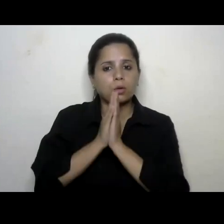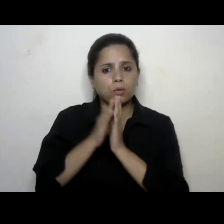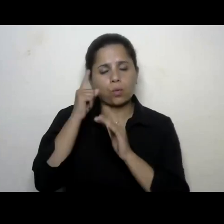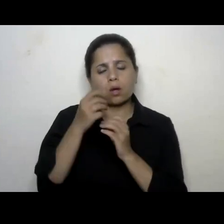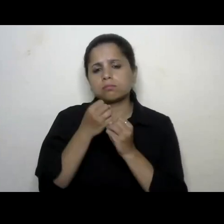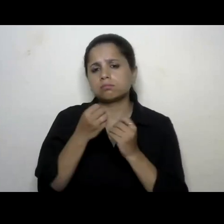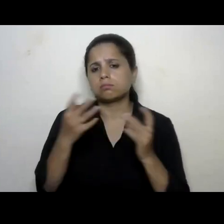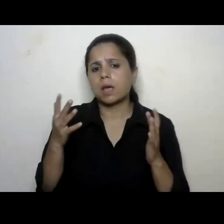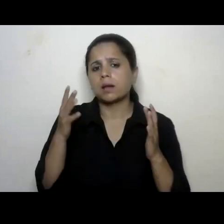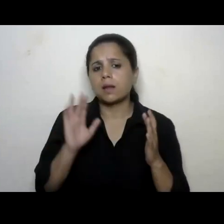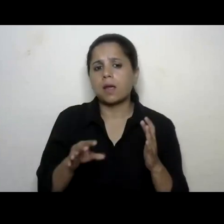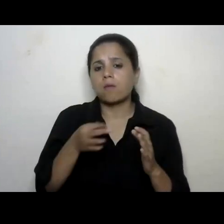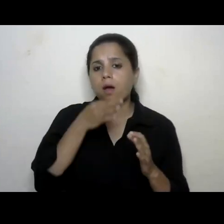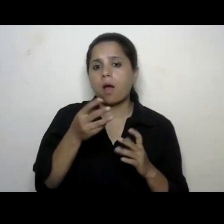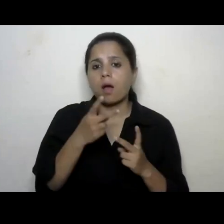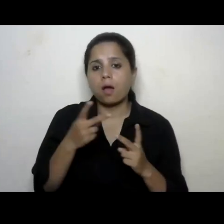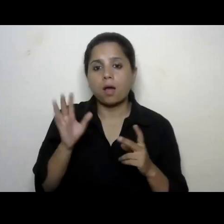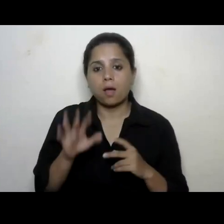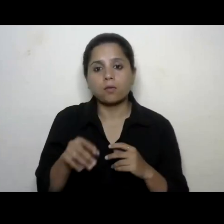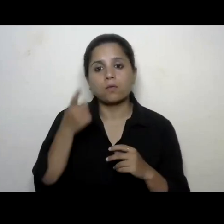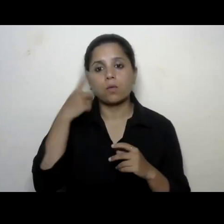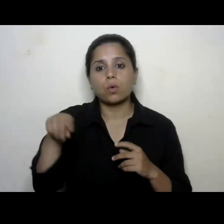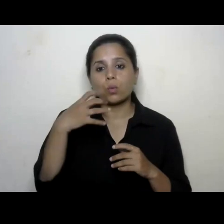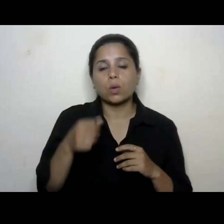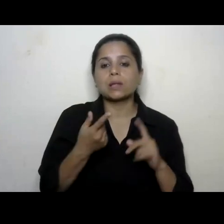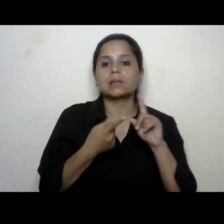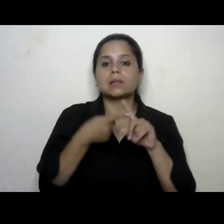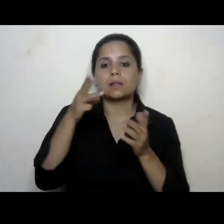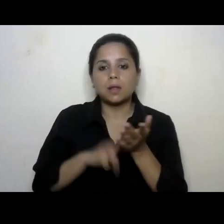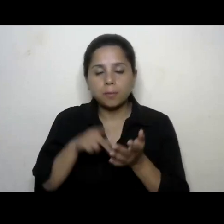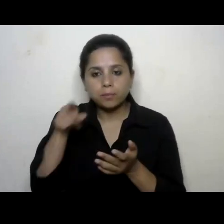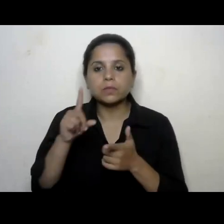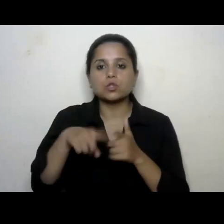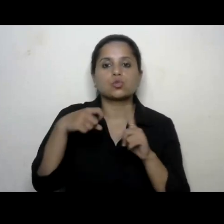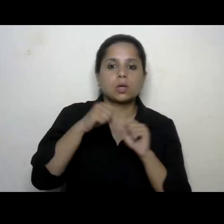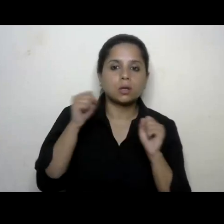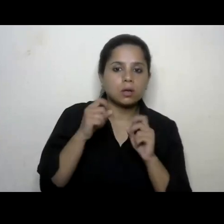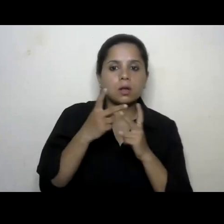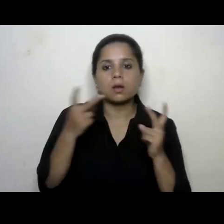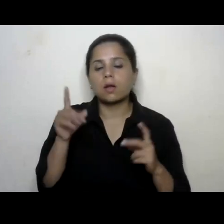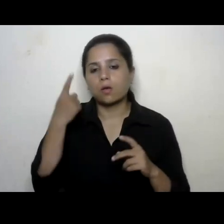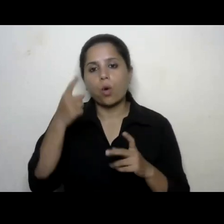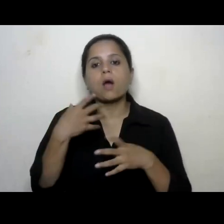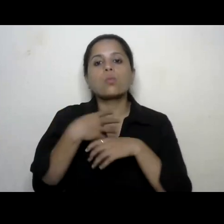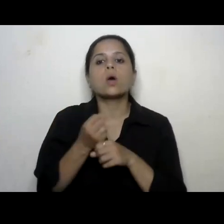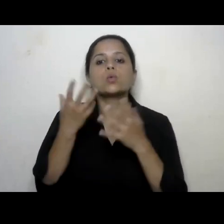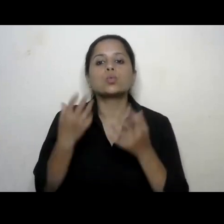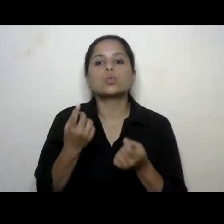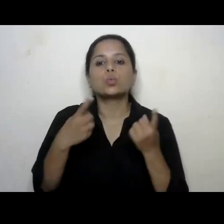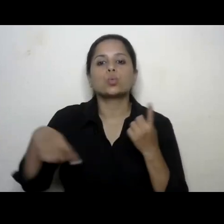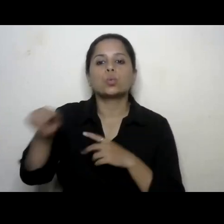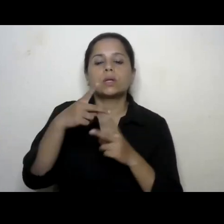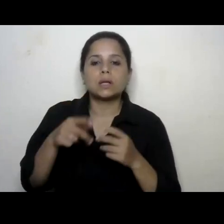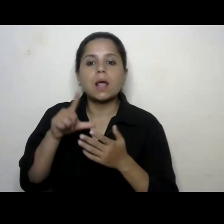states also including kamil naru jnk who have asked to develop the digital